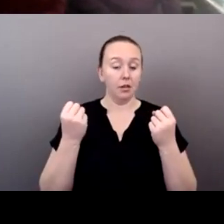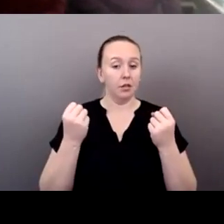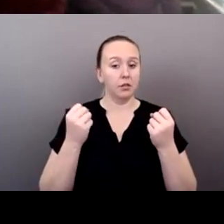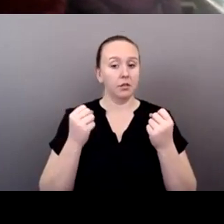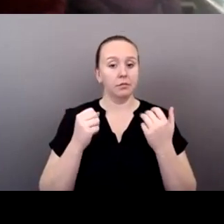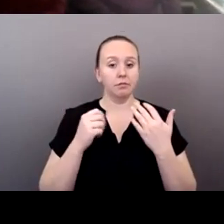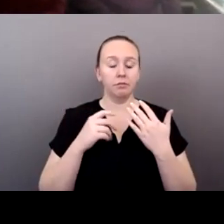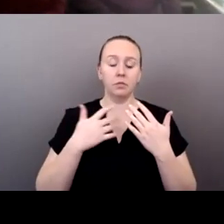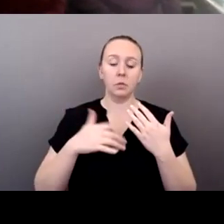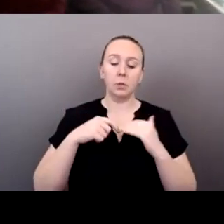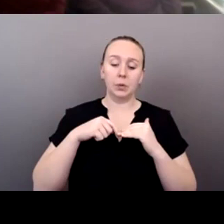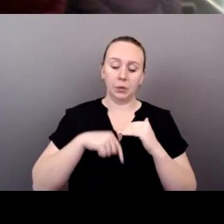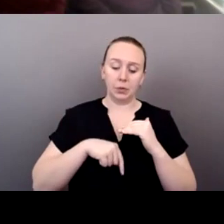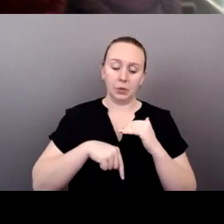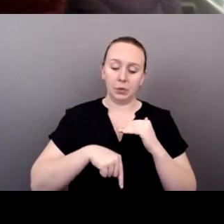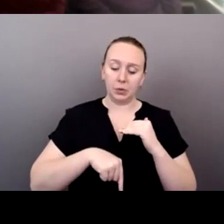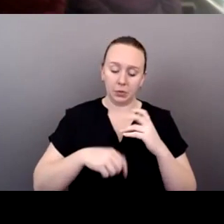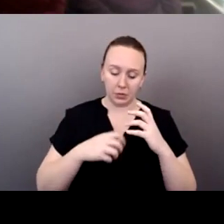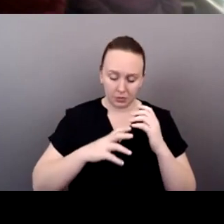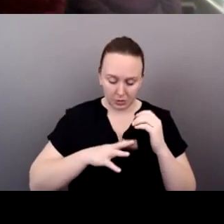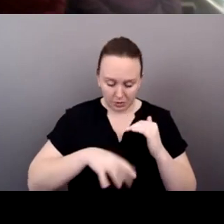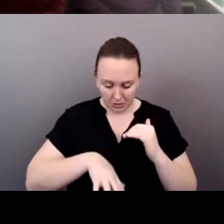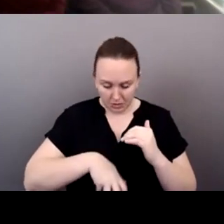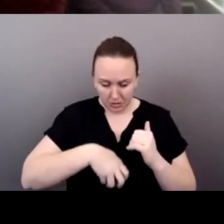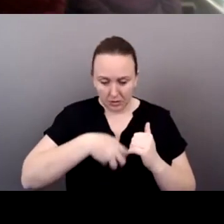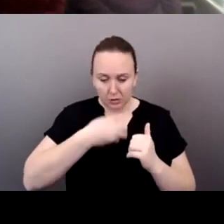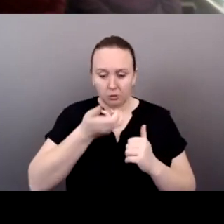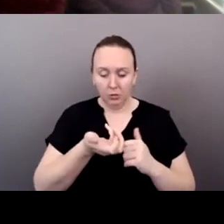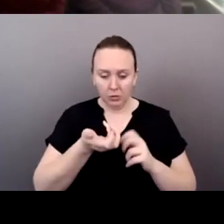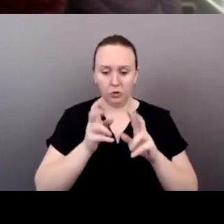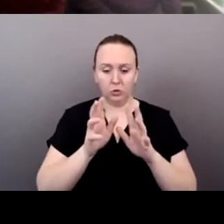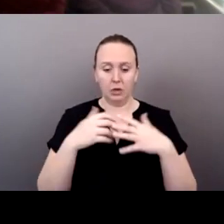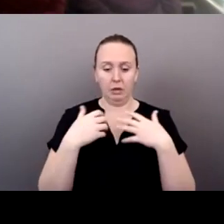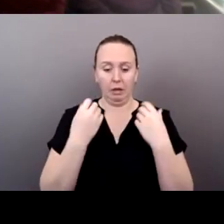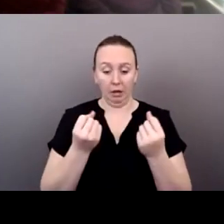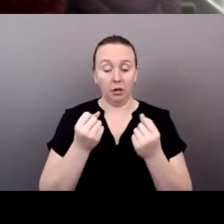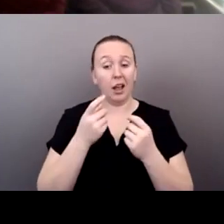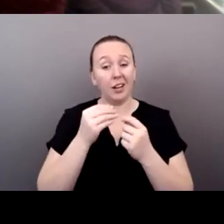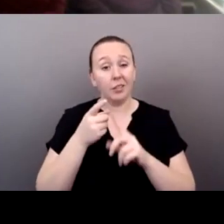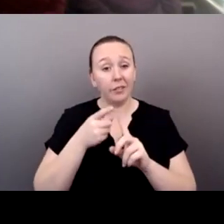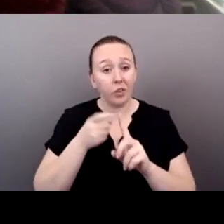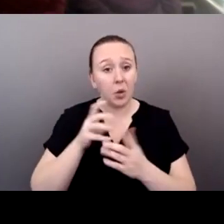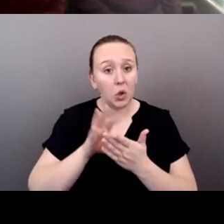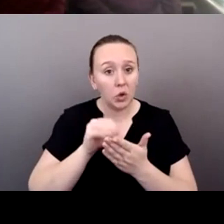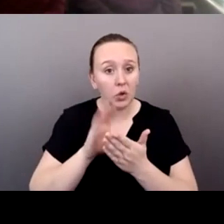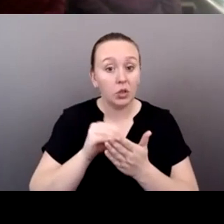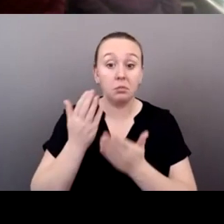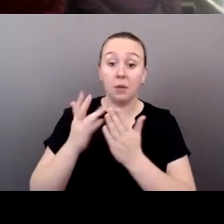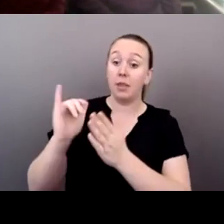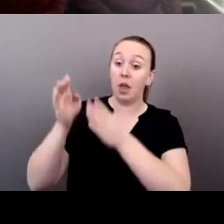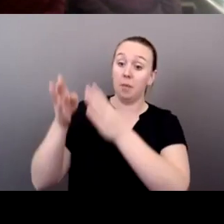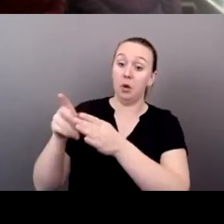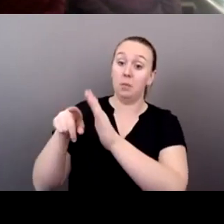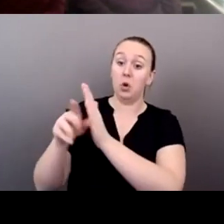and it comes from learning that maybe that murder, maybe that something happened to